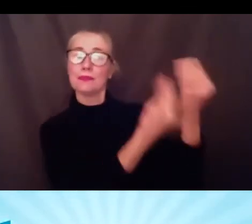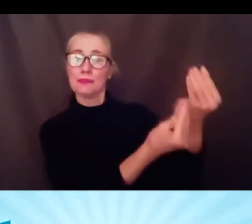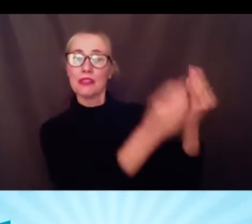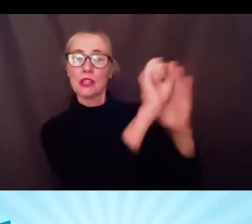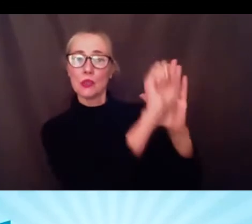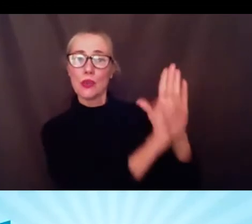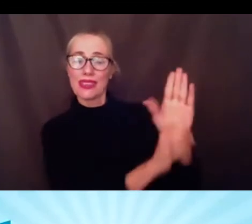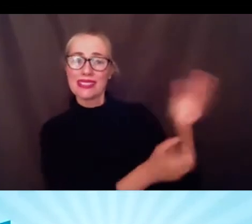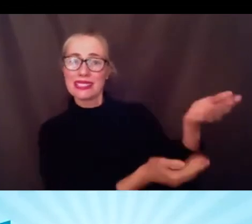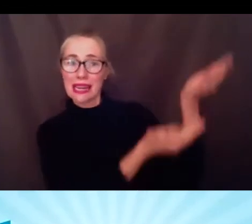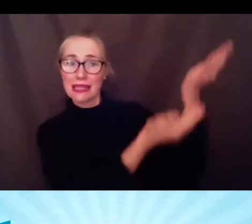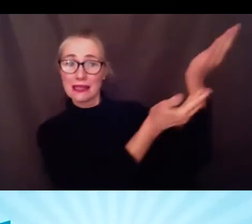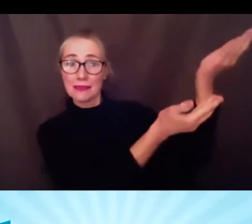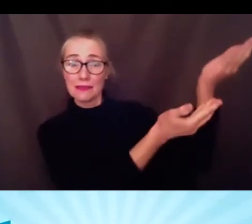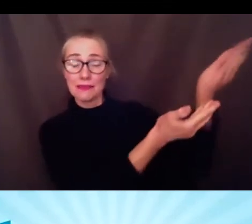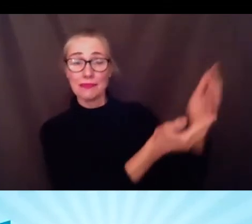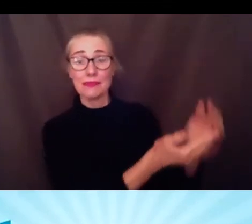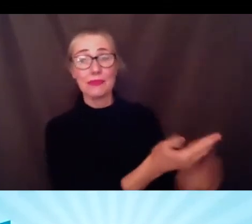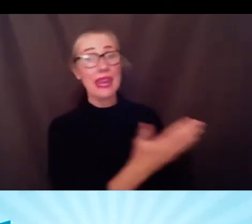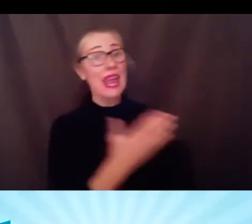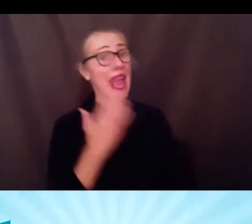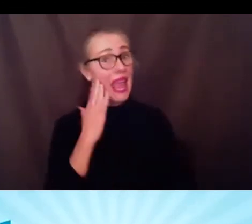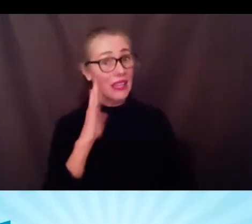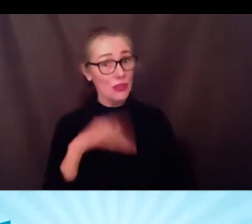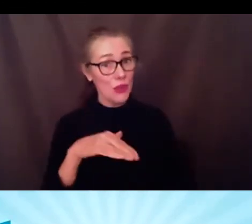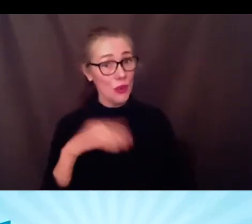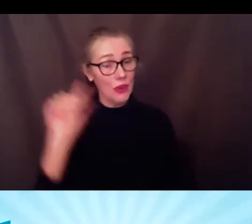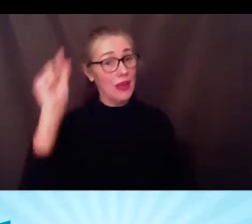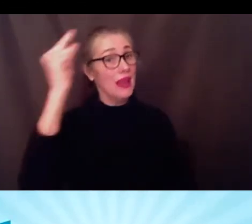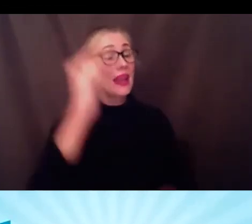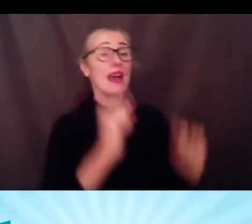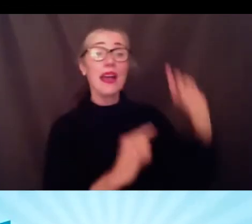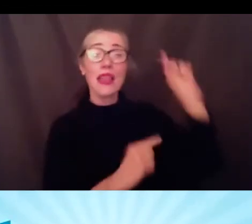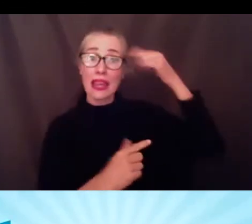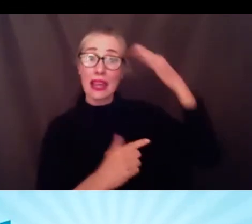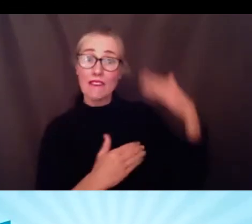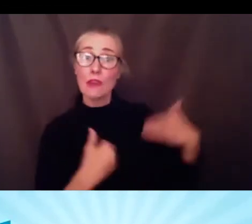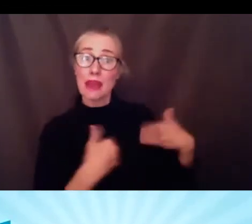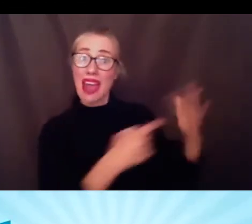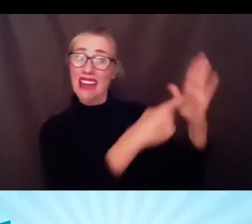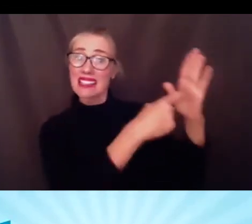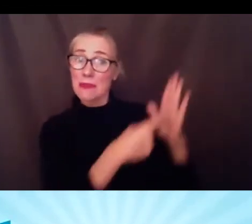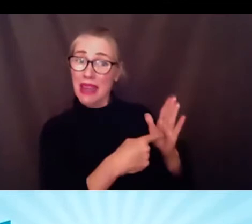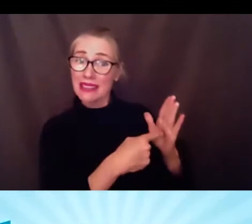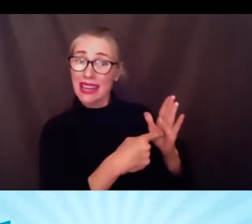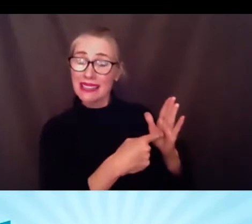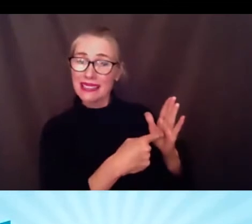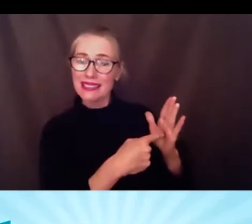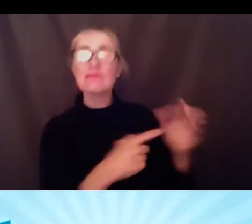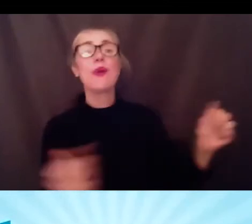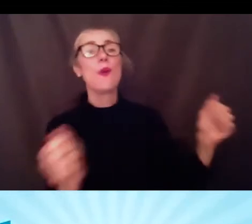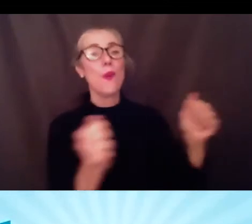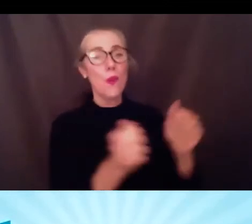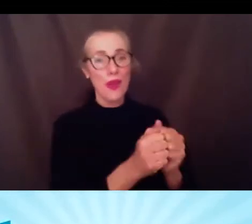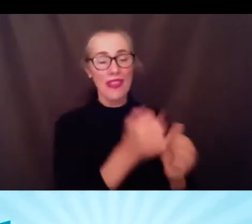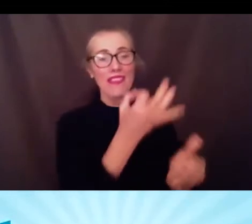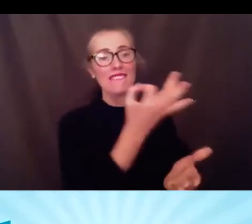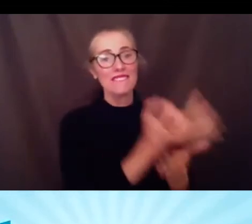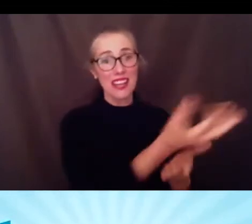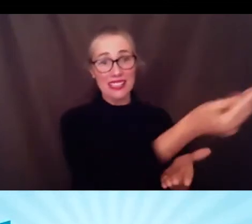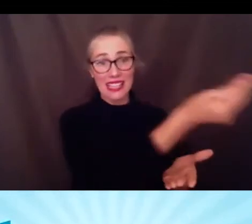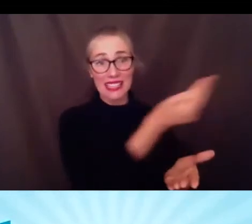promised funding along with the mandates so that's good news potentially we could receive about 5